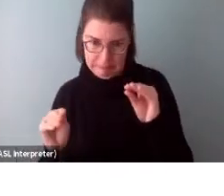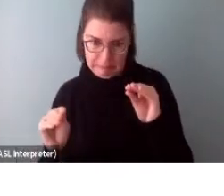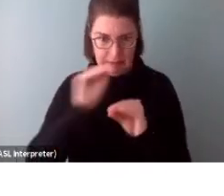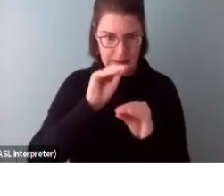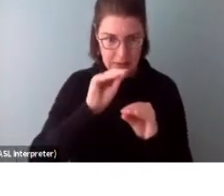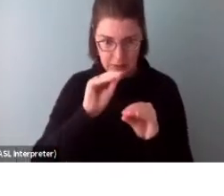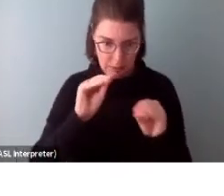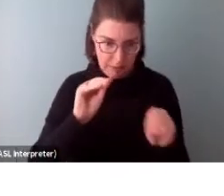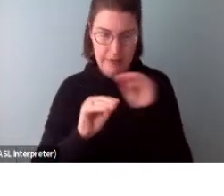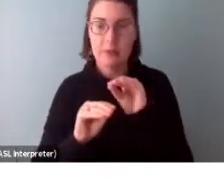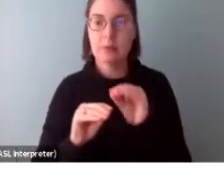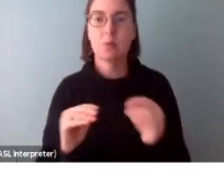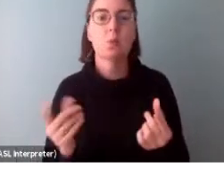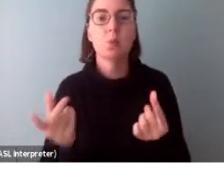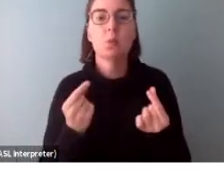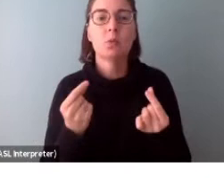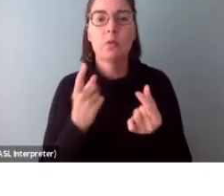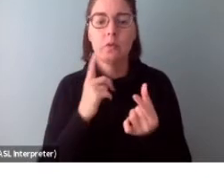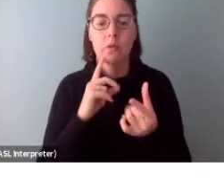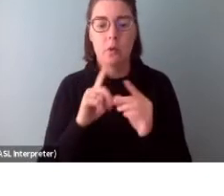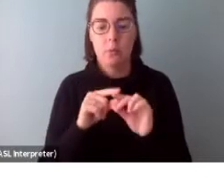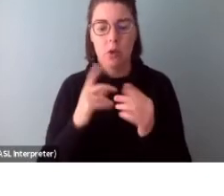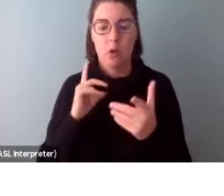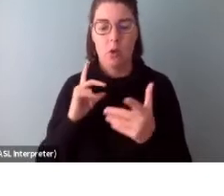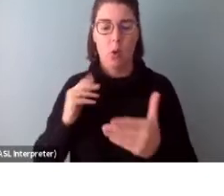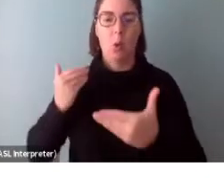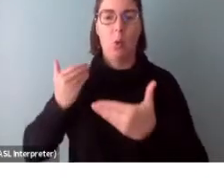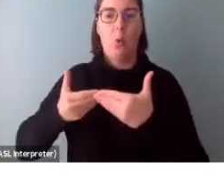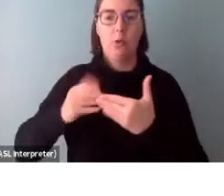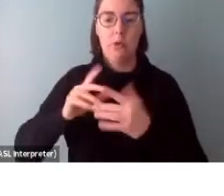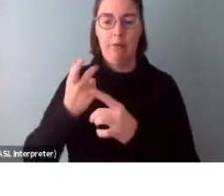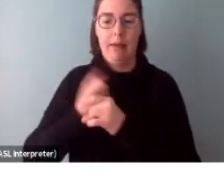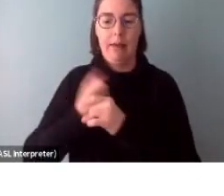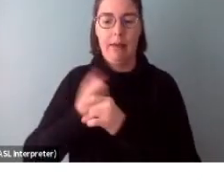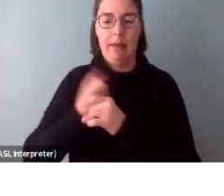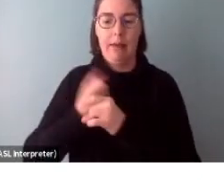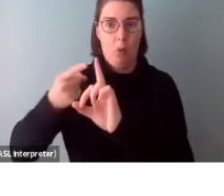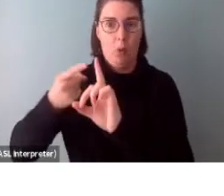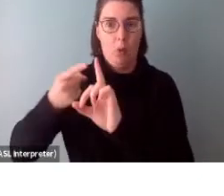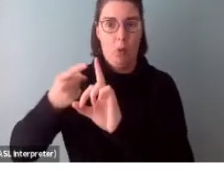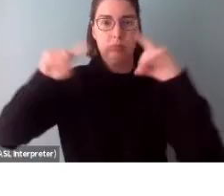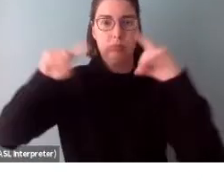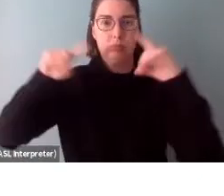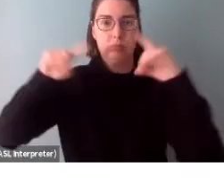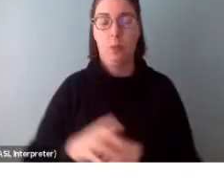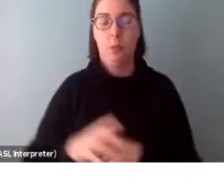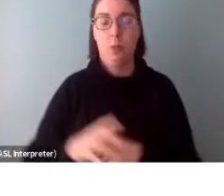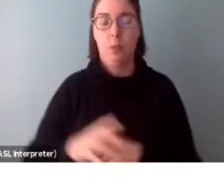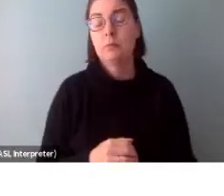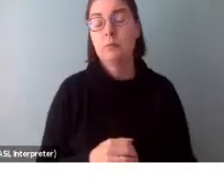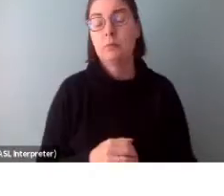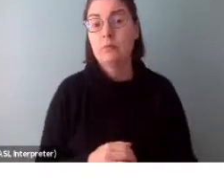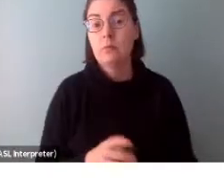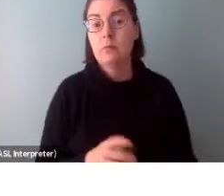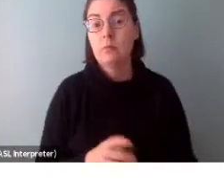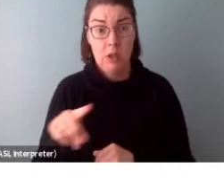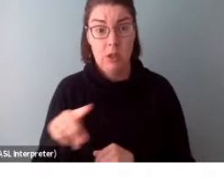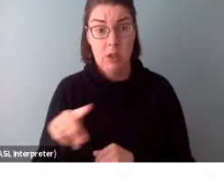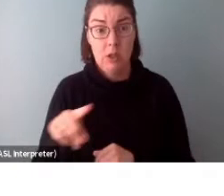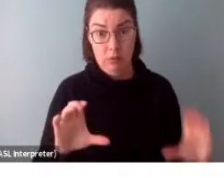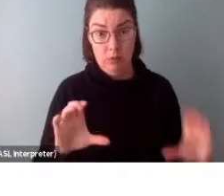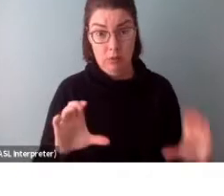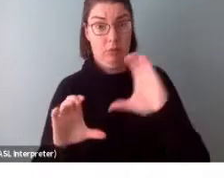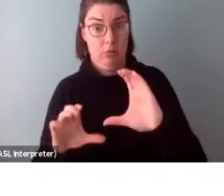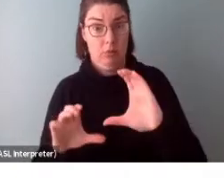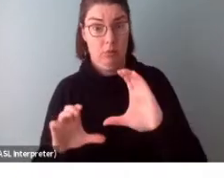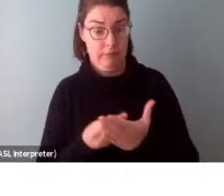you do to bring you closer to achieving your goals? Are you in a position to contribute to the project funding